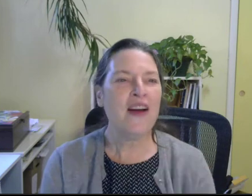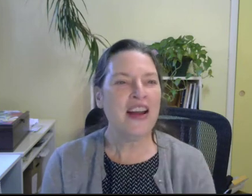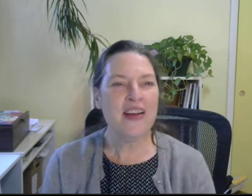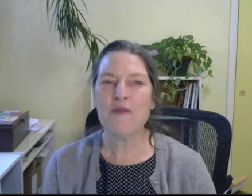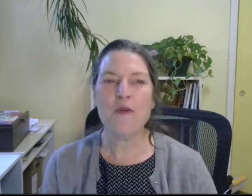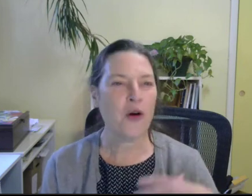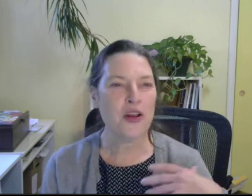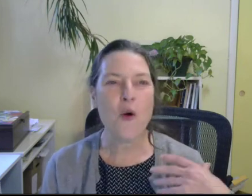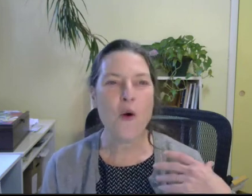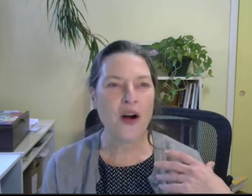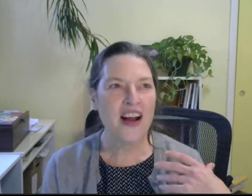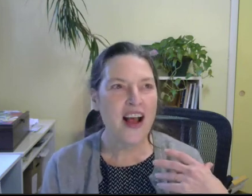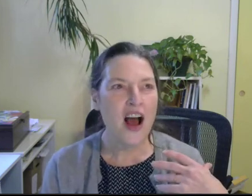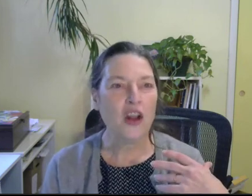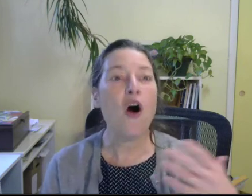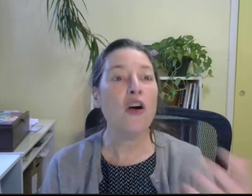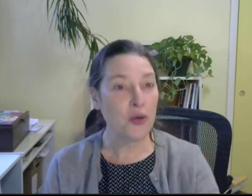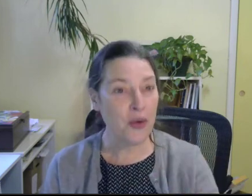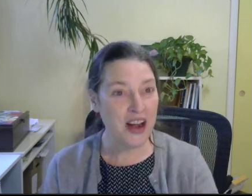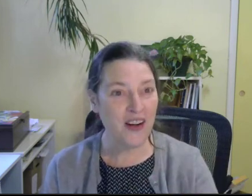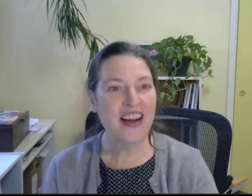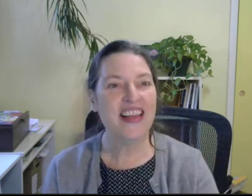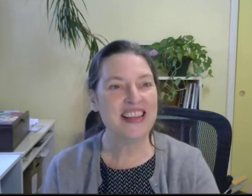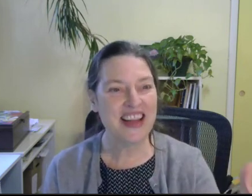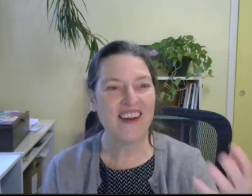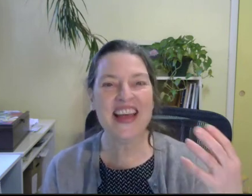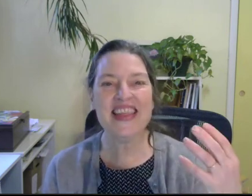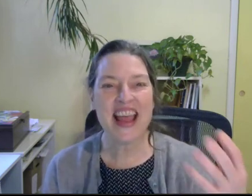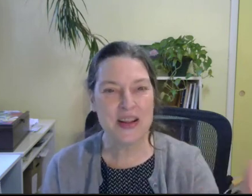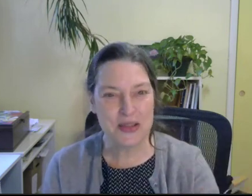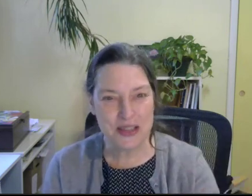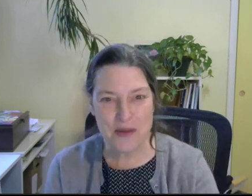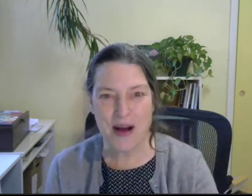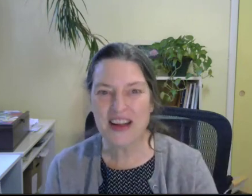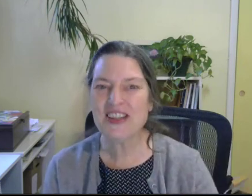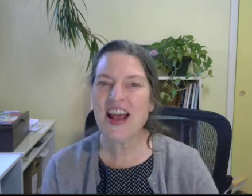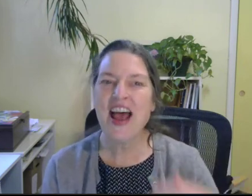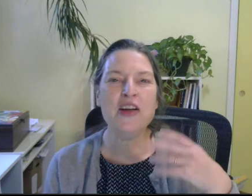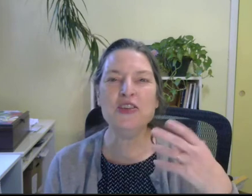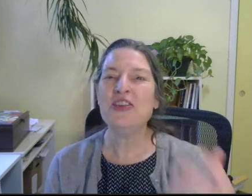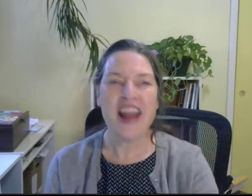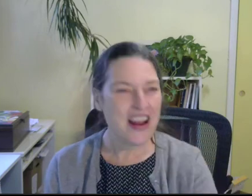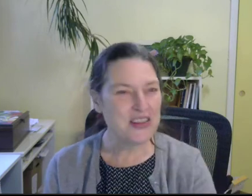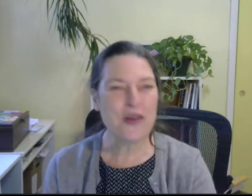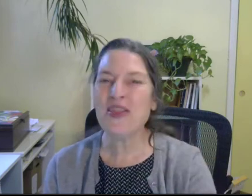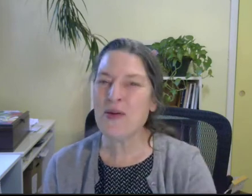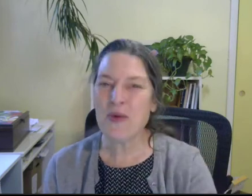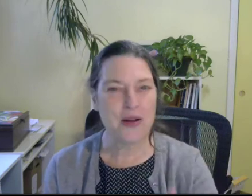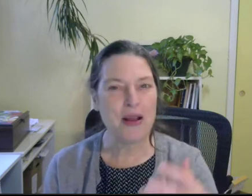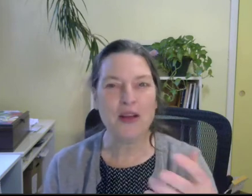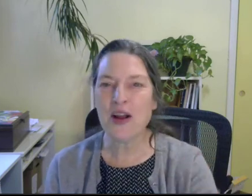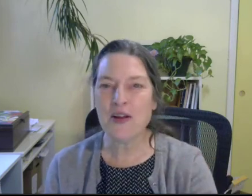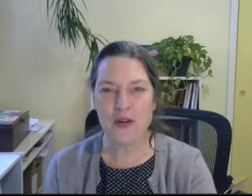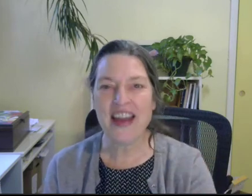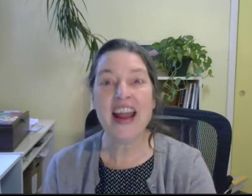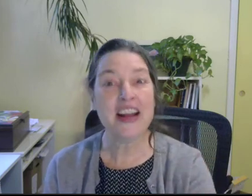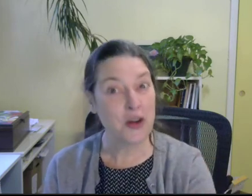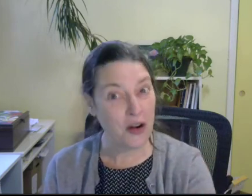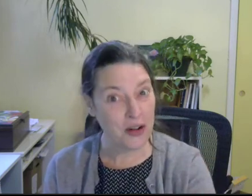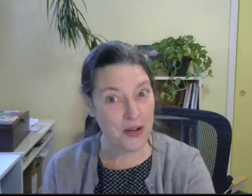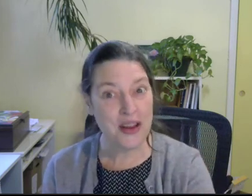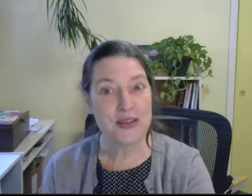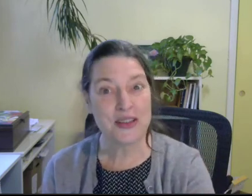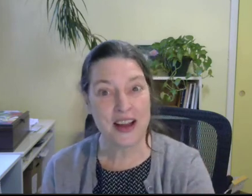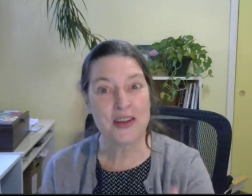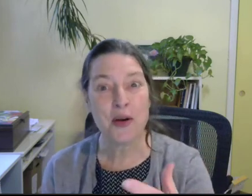Barry for your long career in this area. Thank you so much. Dorothy, we're going to be looking for that